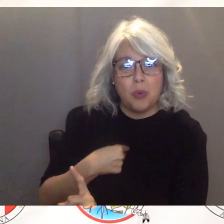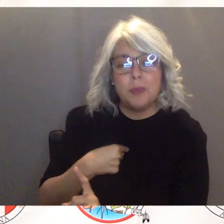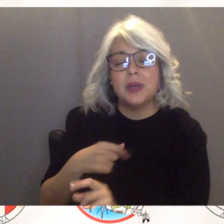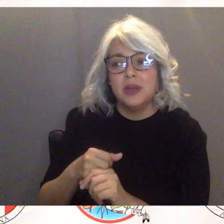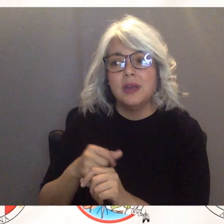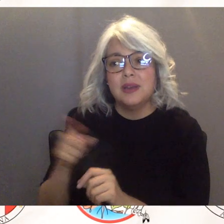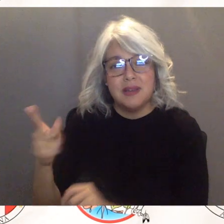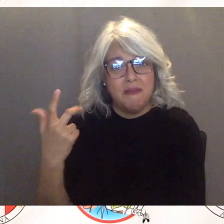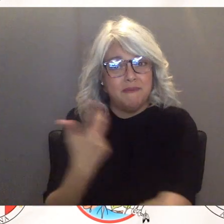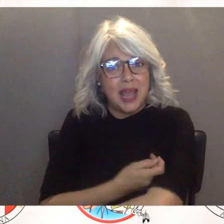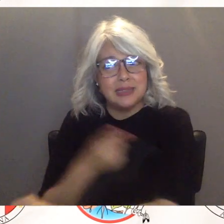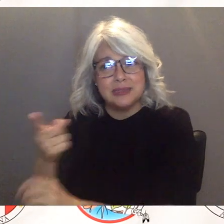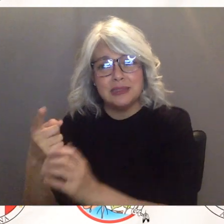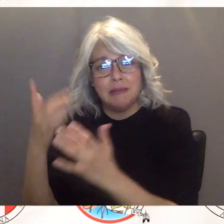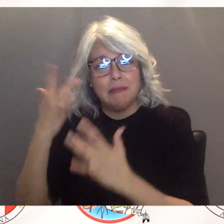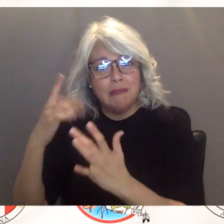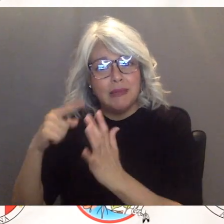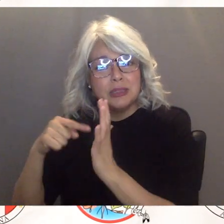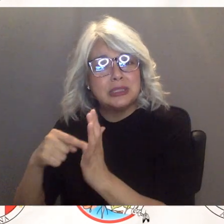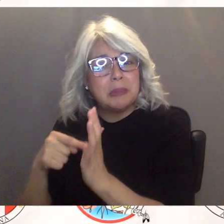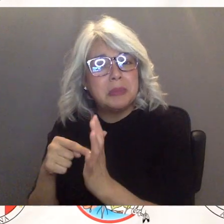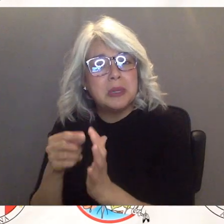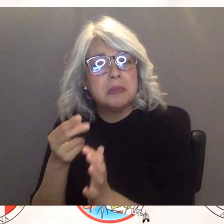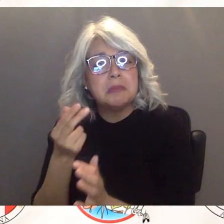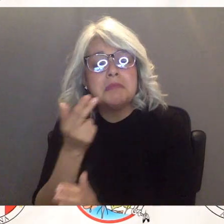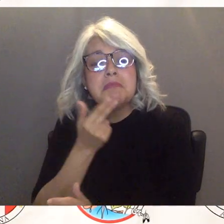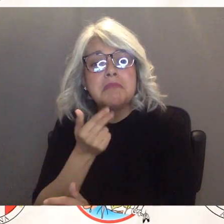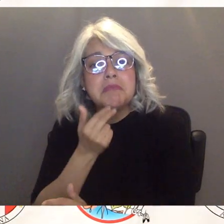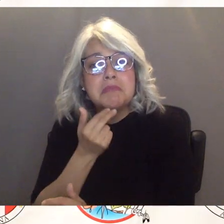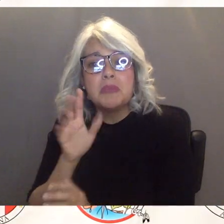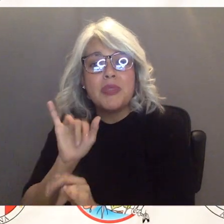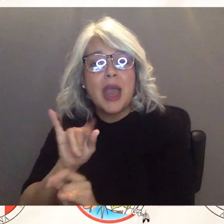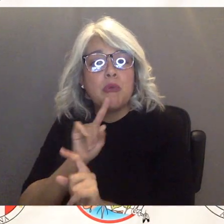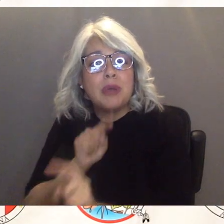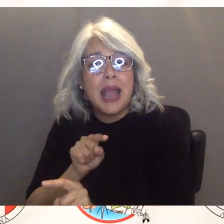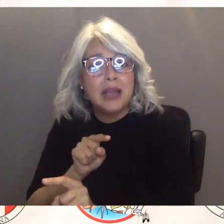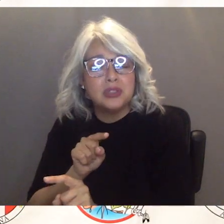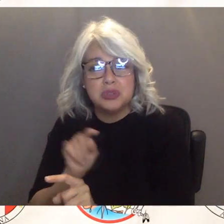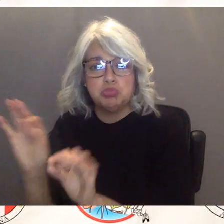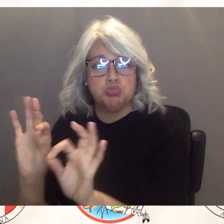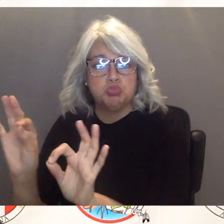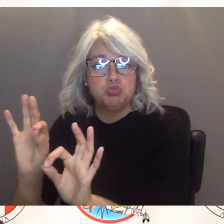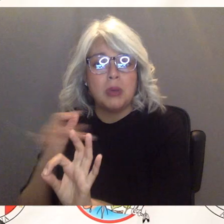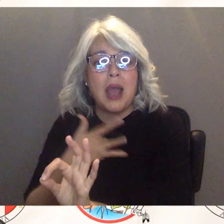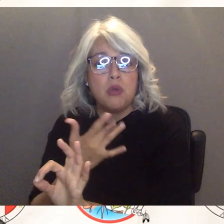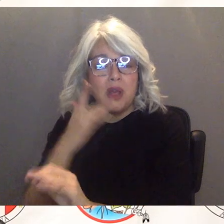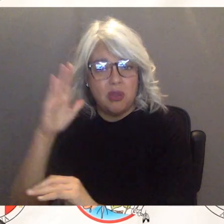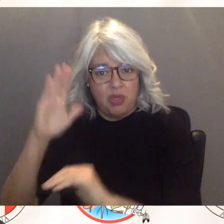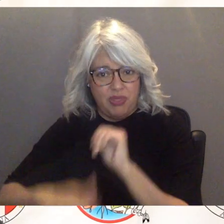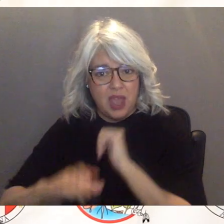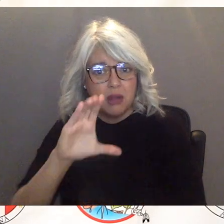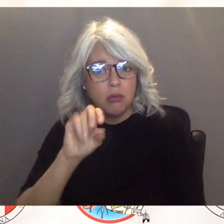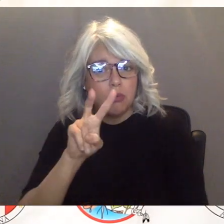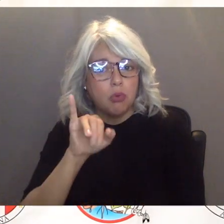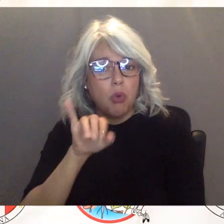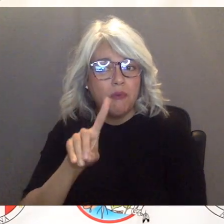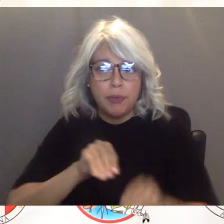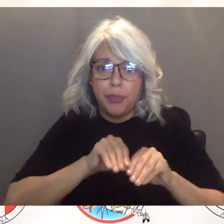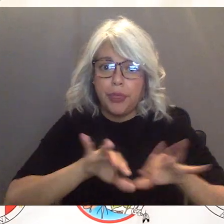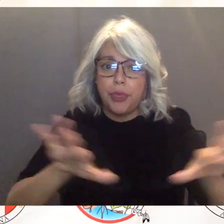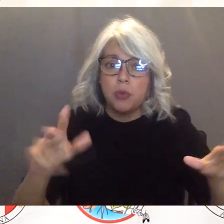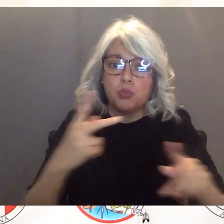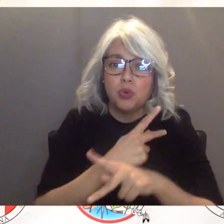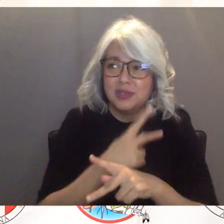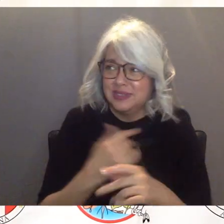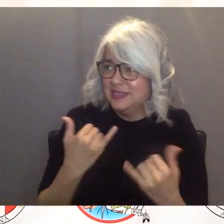the consequences of of the reaction to the vaccine to me that means a lot because having what is our number right right now